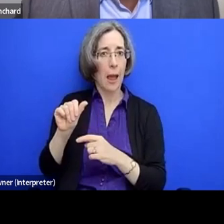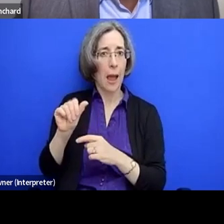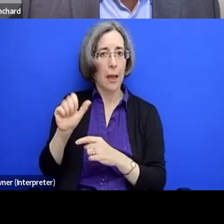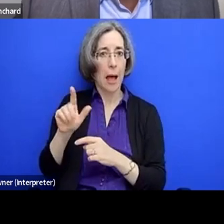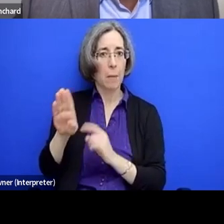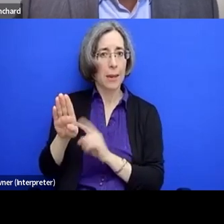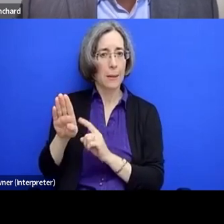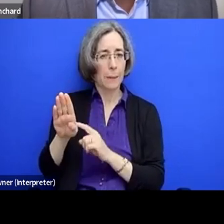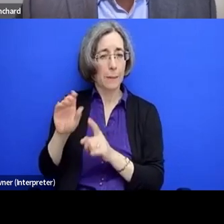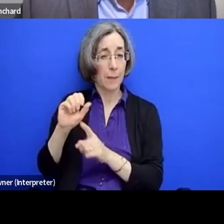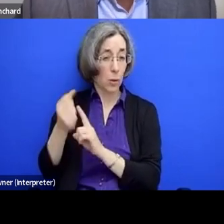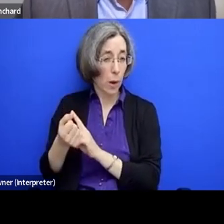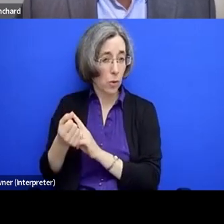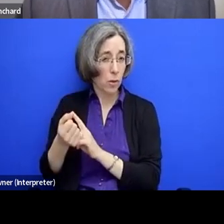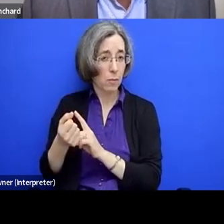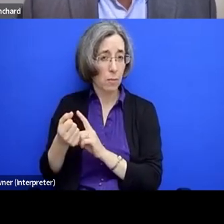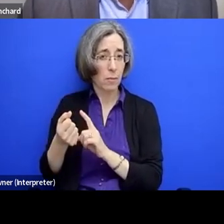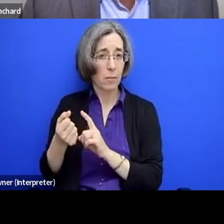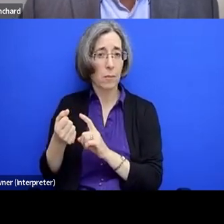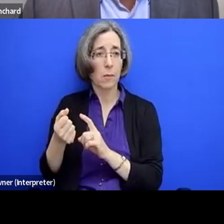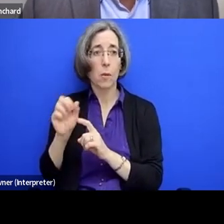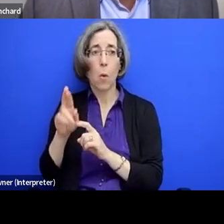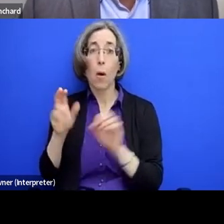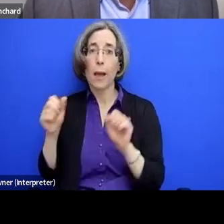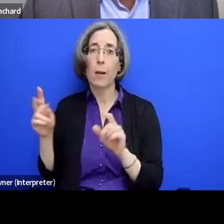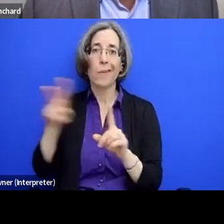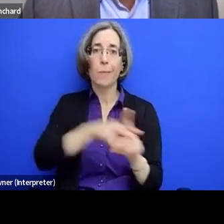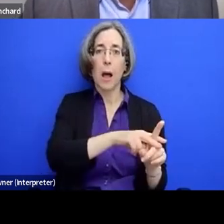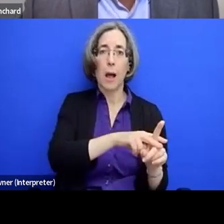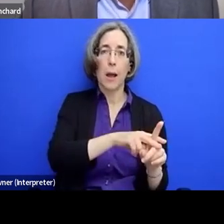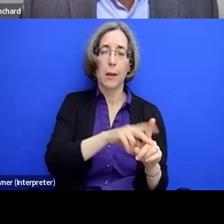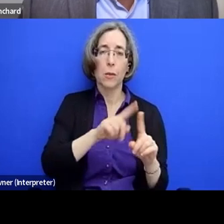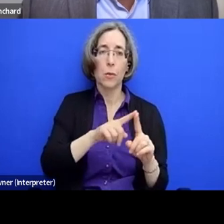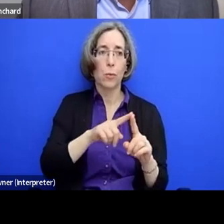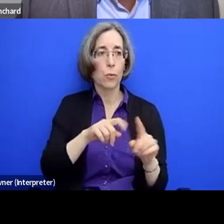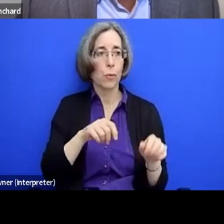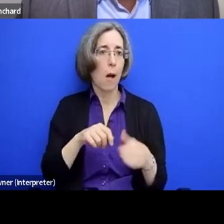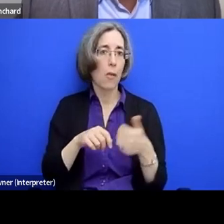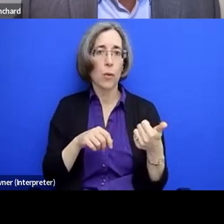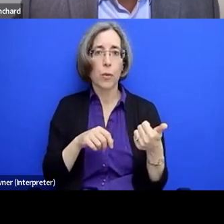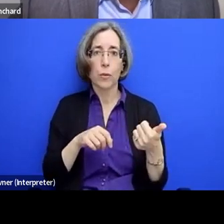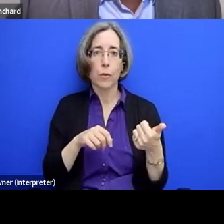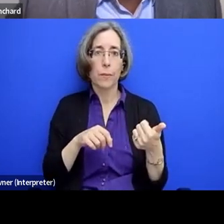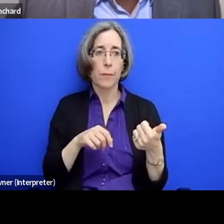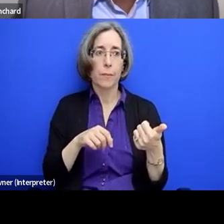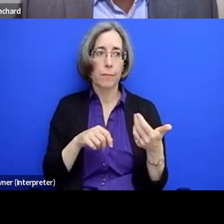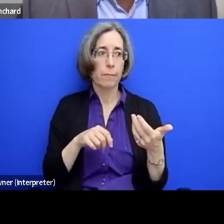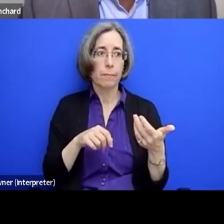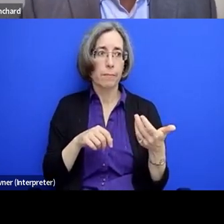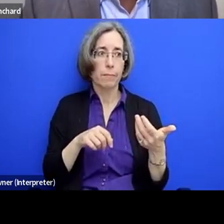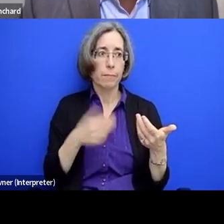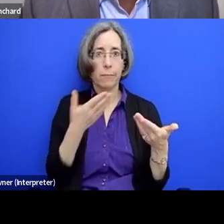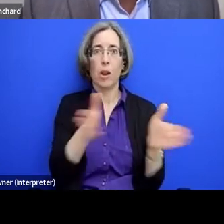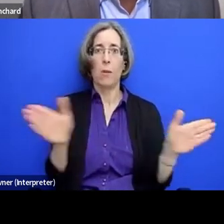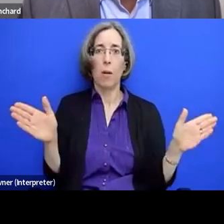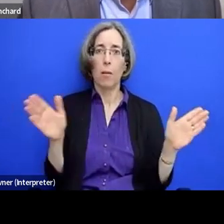situation that, that has kind of been set up? Or is it something that, you know, is, is true, you know, sort of broadly across